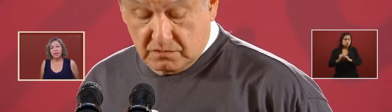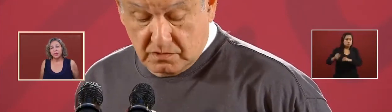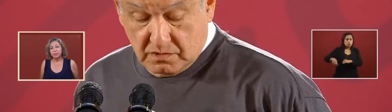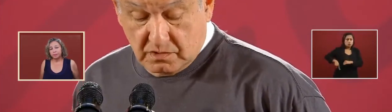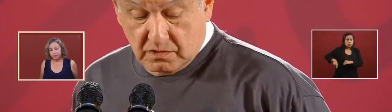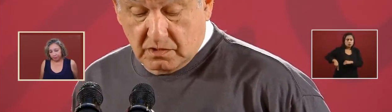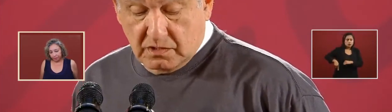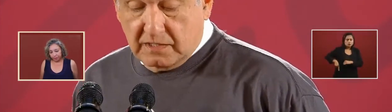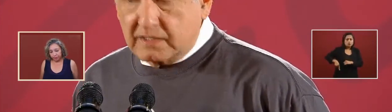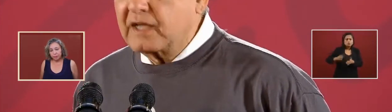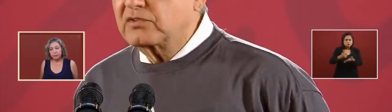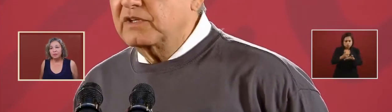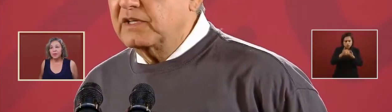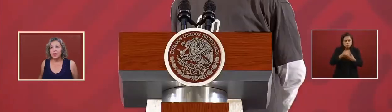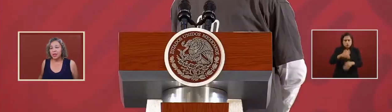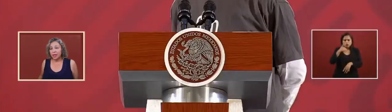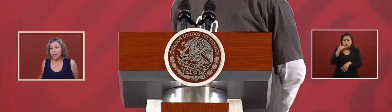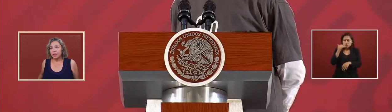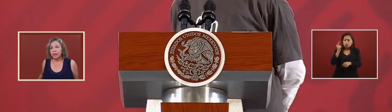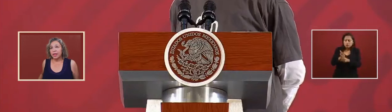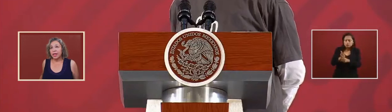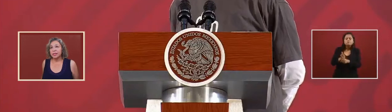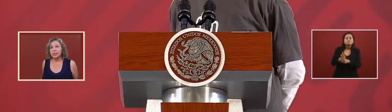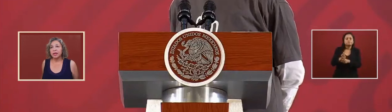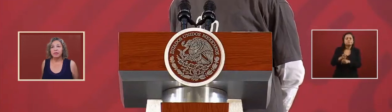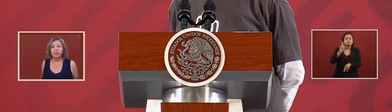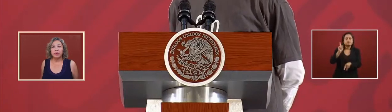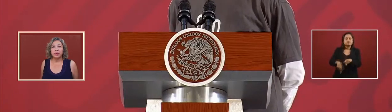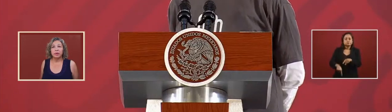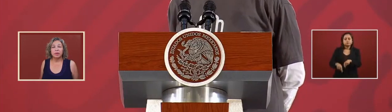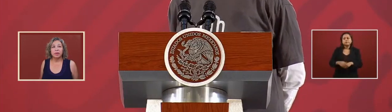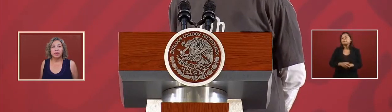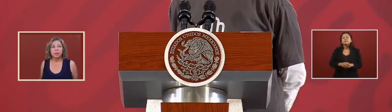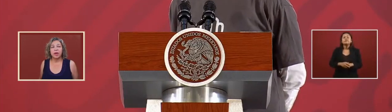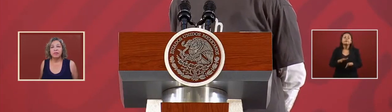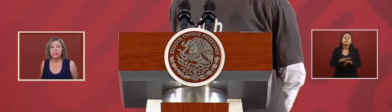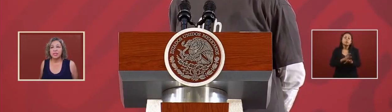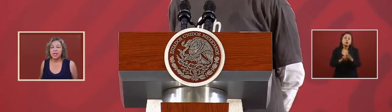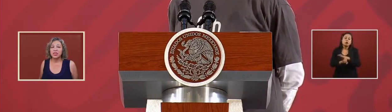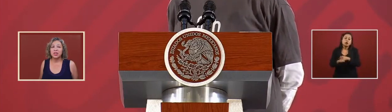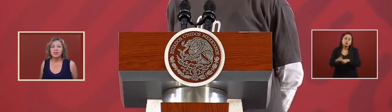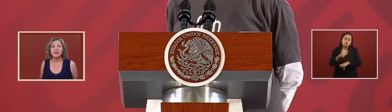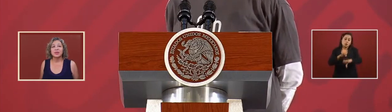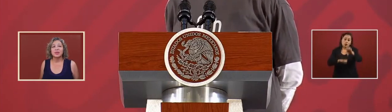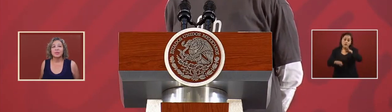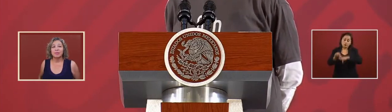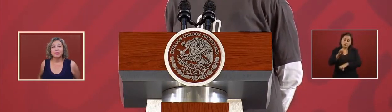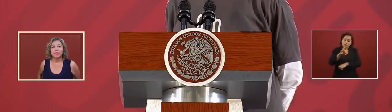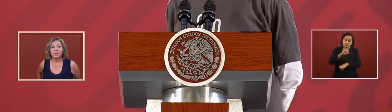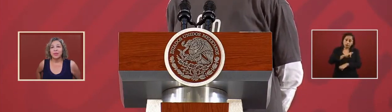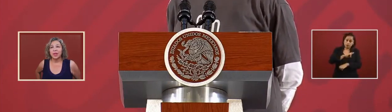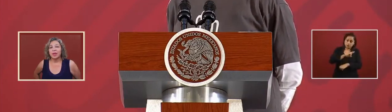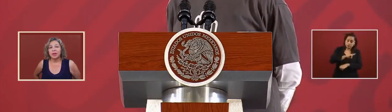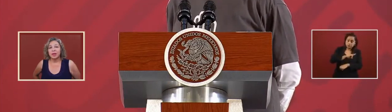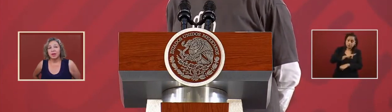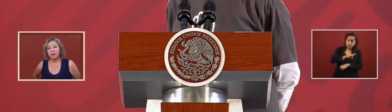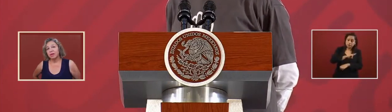the government the case of the privatizations they